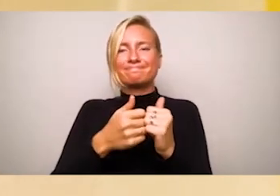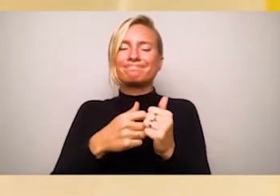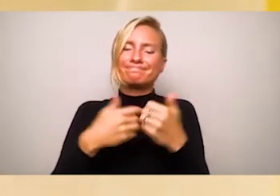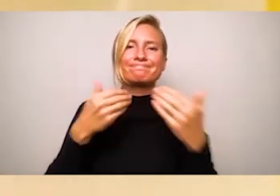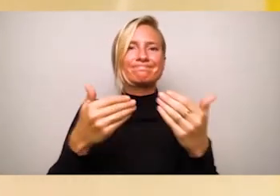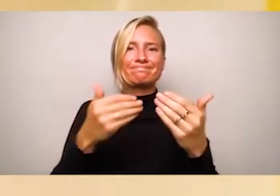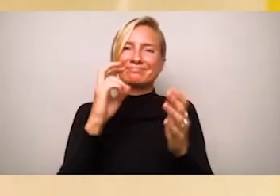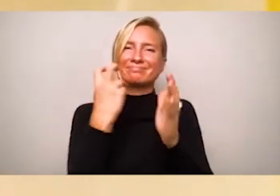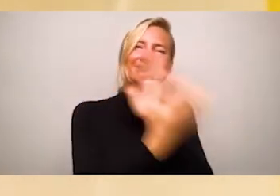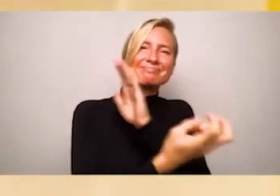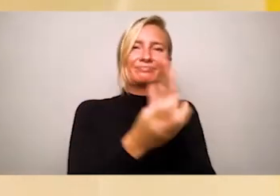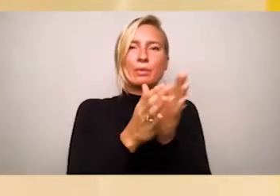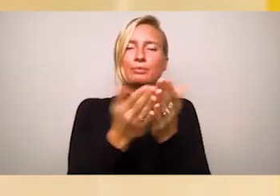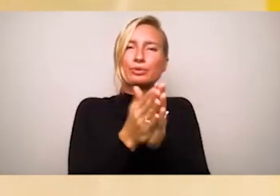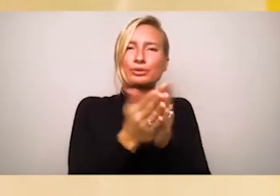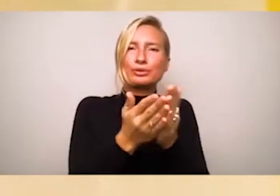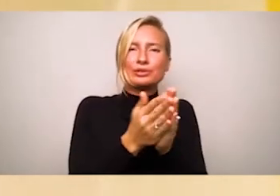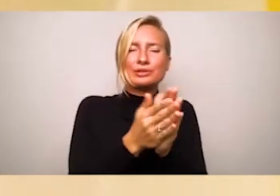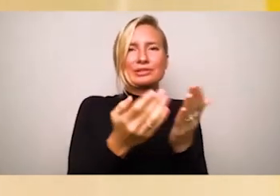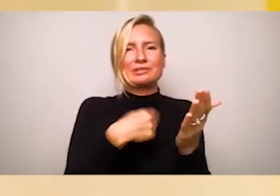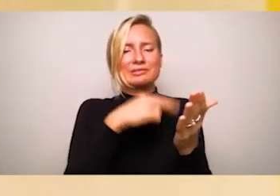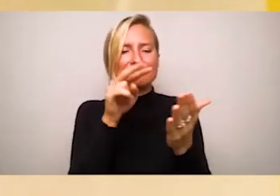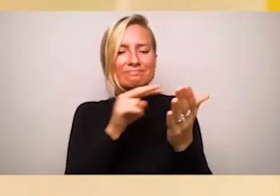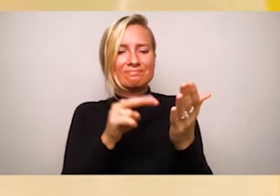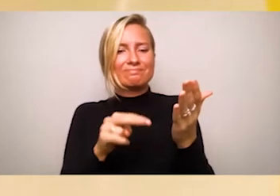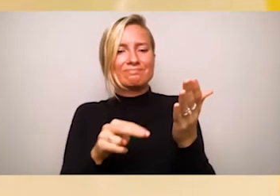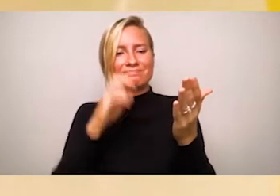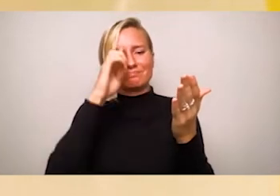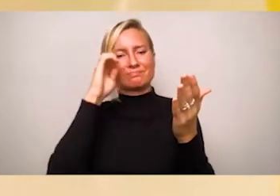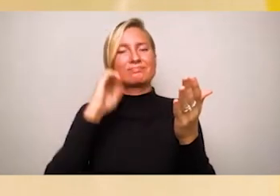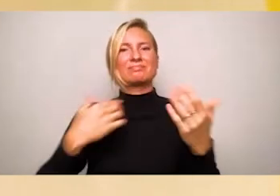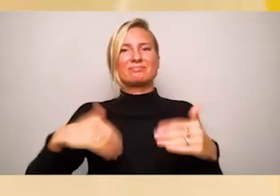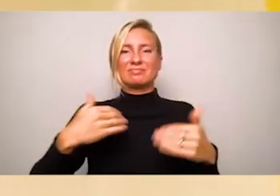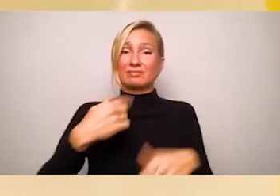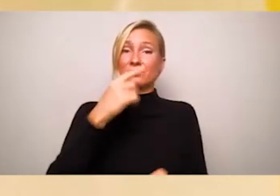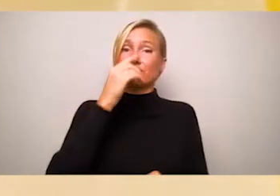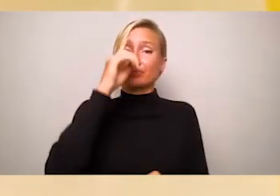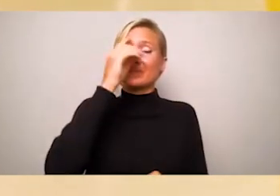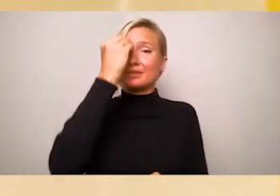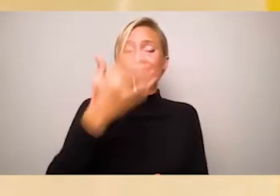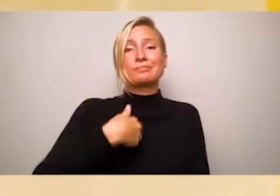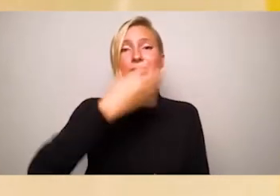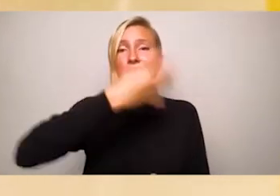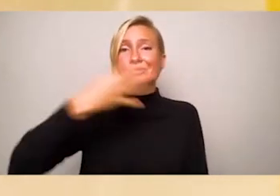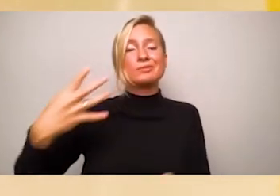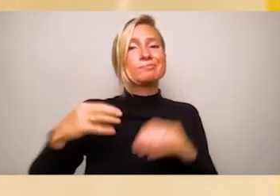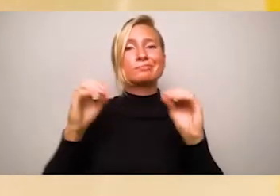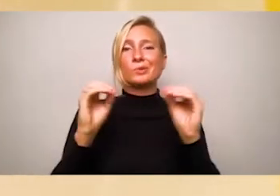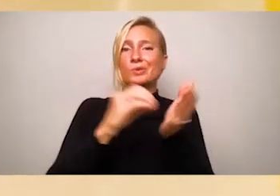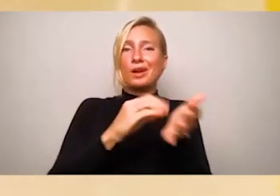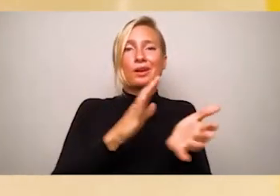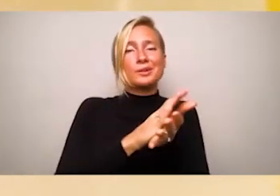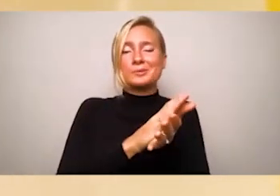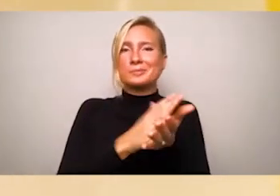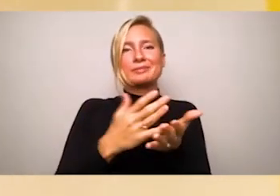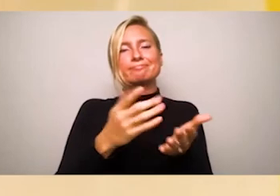to dissuade suspicion about our status, so I threw myself into the public library. There,